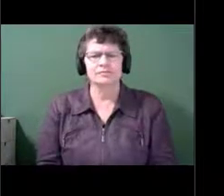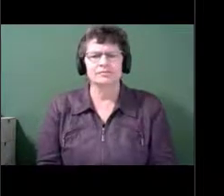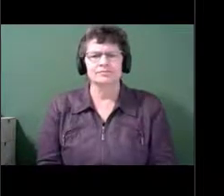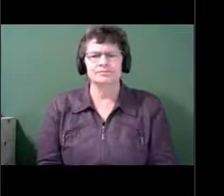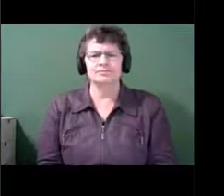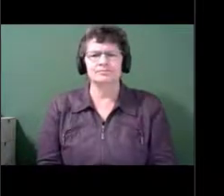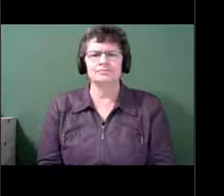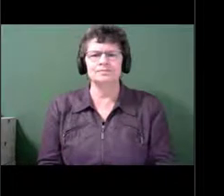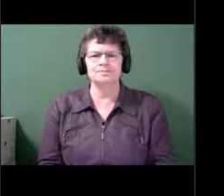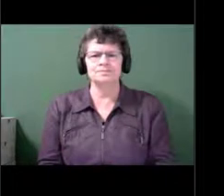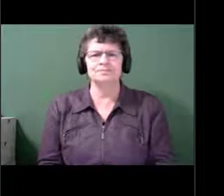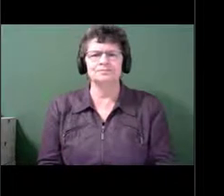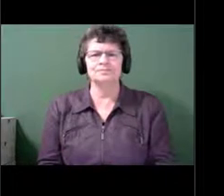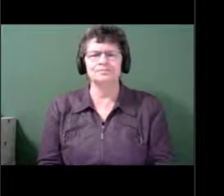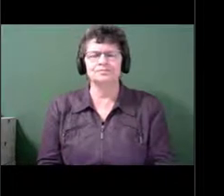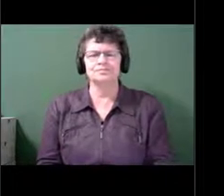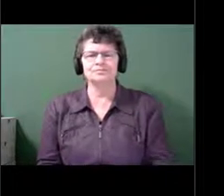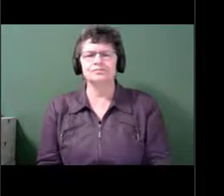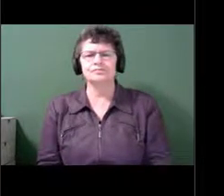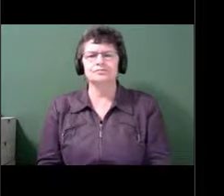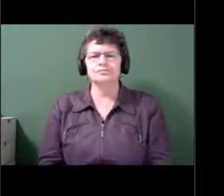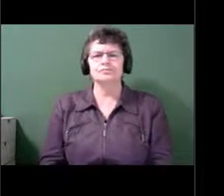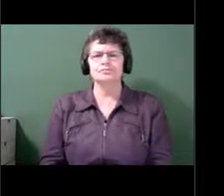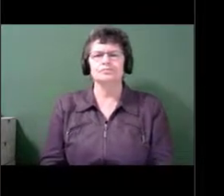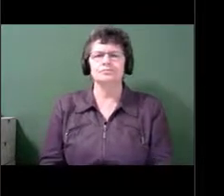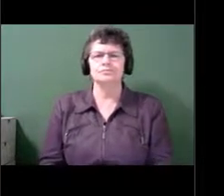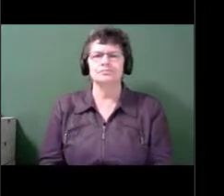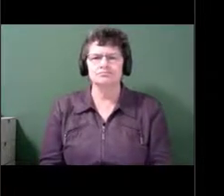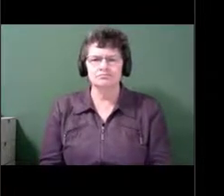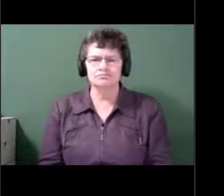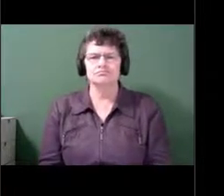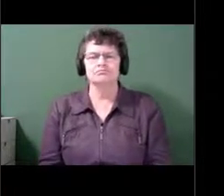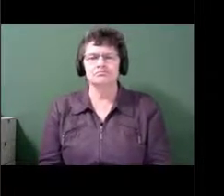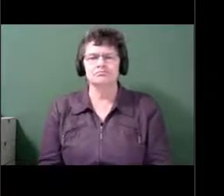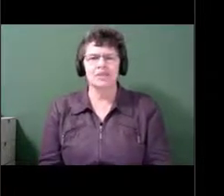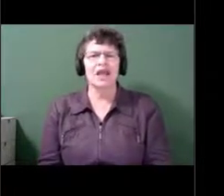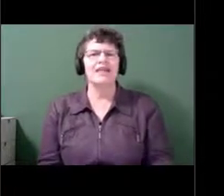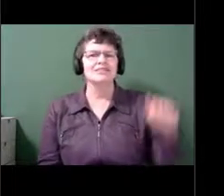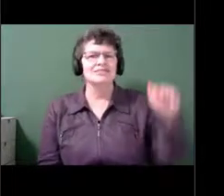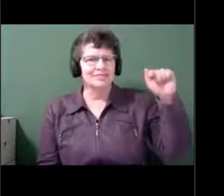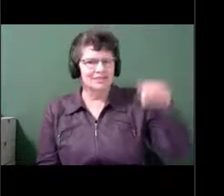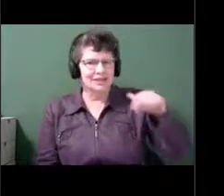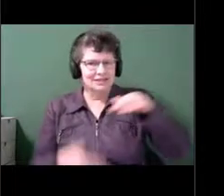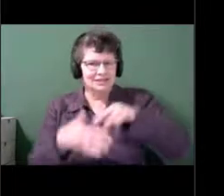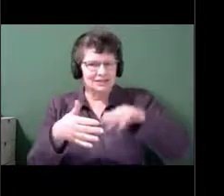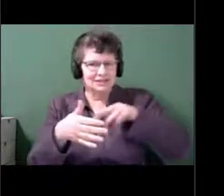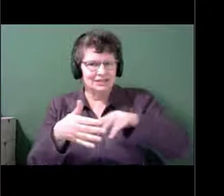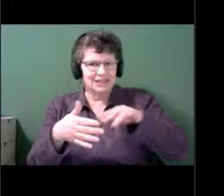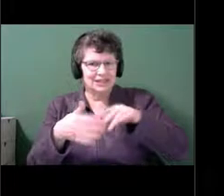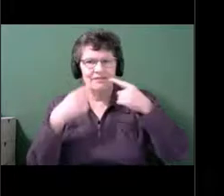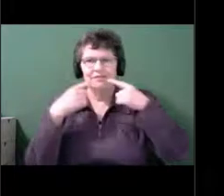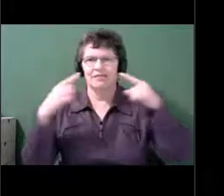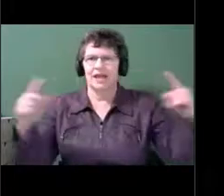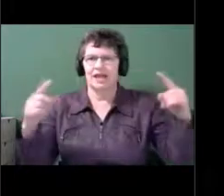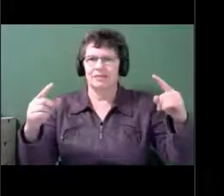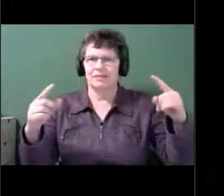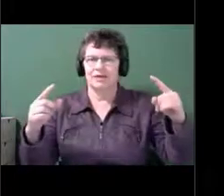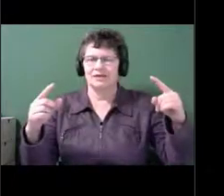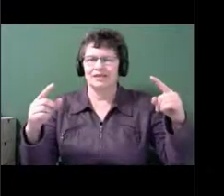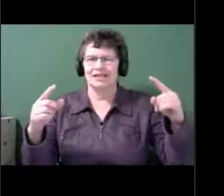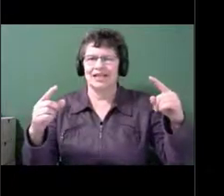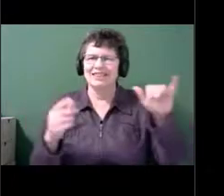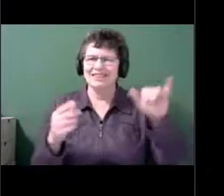This is a very famous paper that, you know, made headlines in the New York Times back in